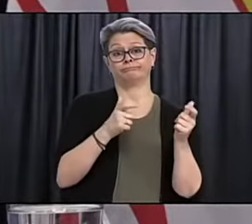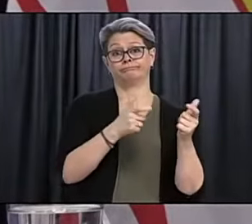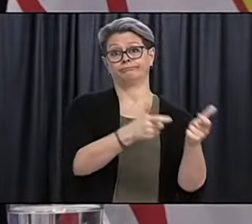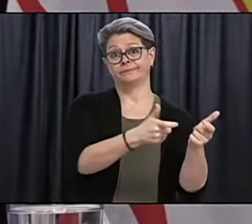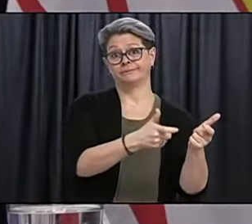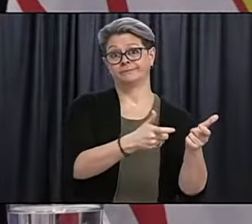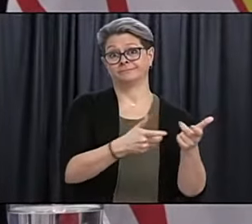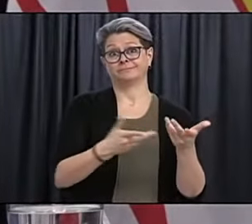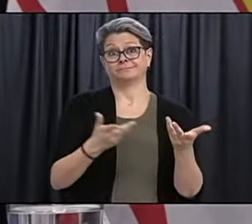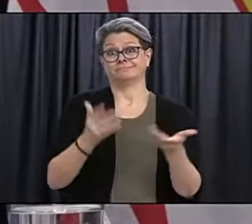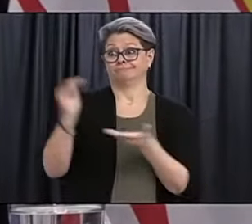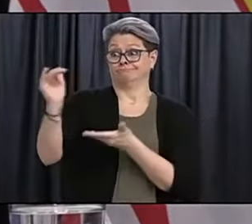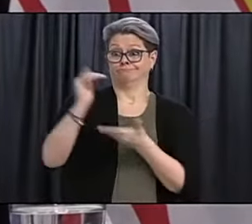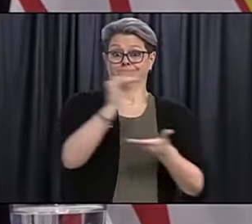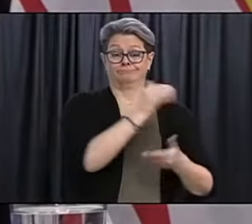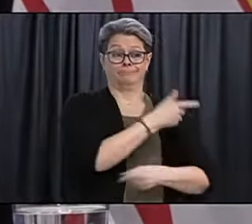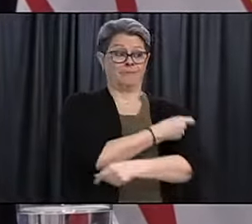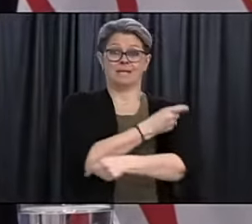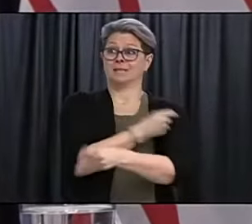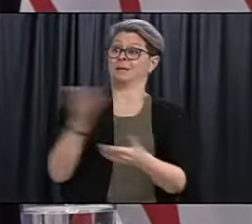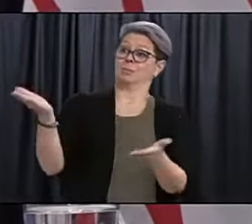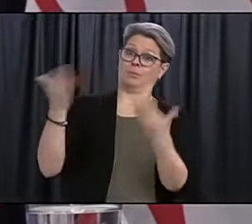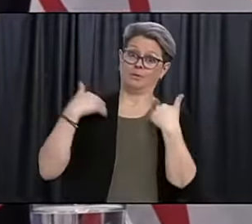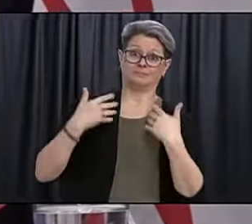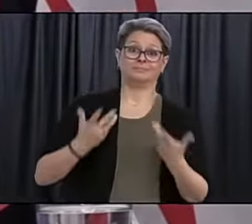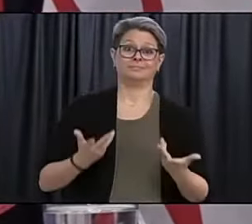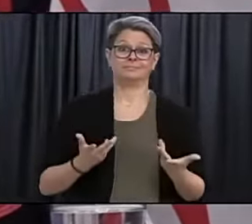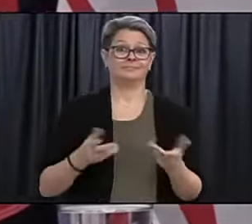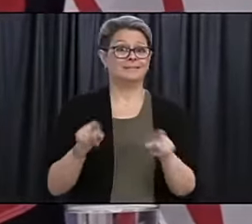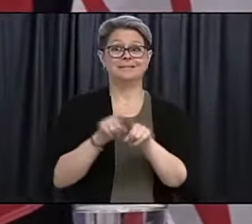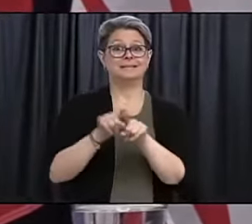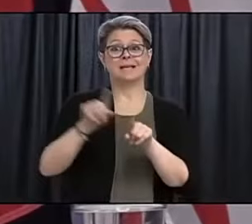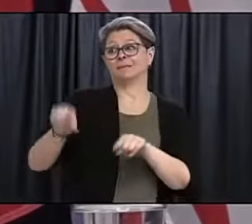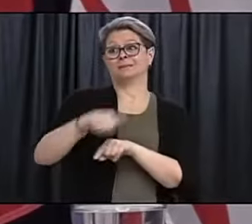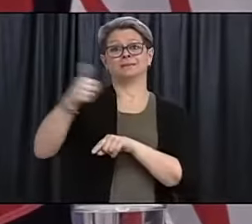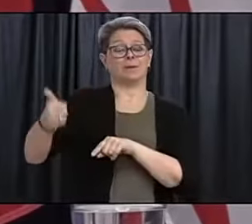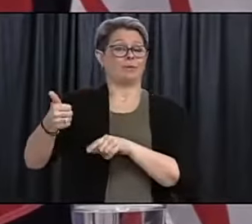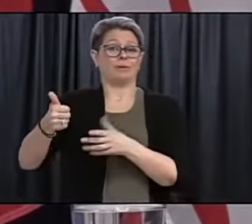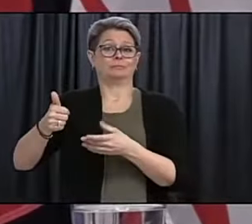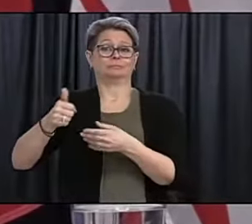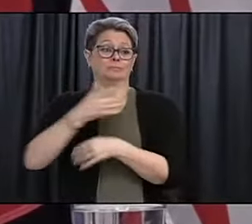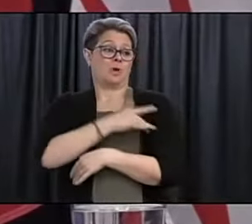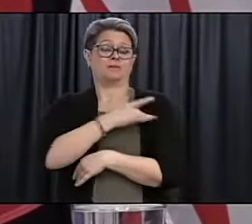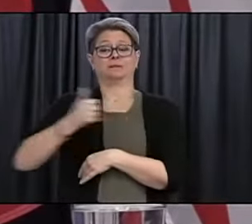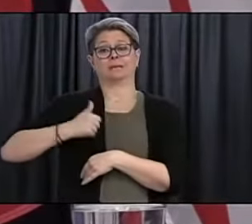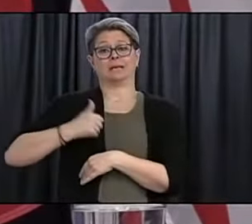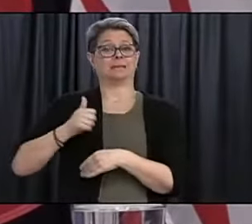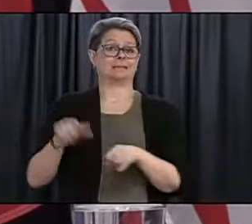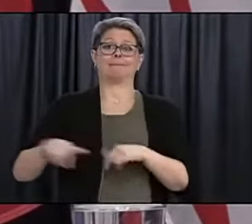vaccine as we can possibly get, no different than any other jurisdiction in the province, in the country, sorry.